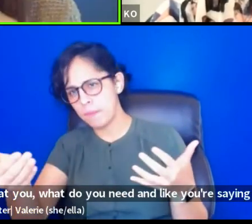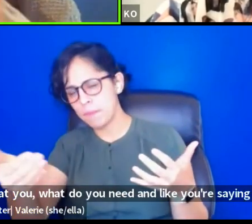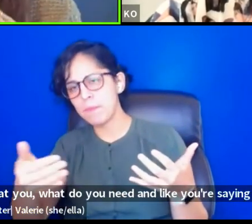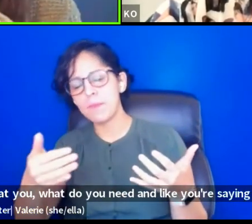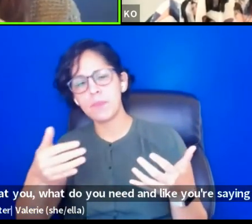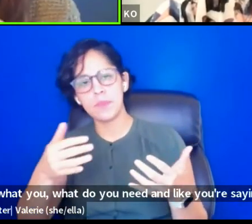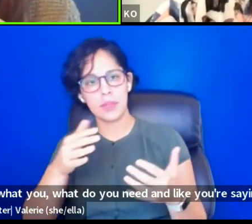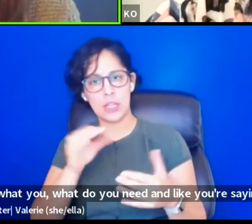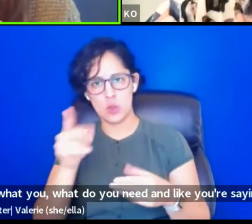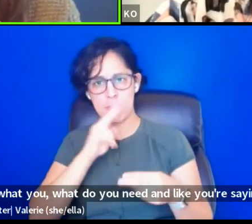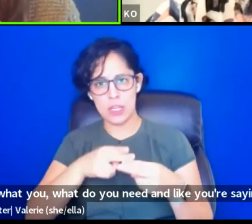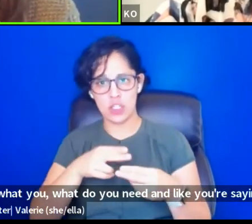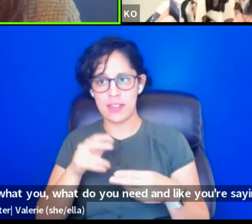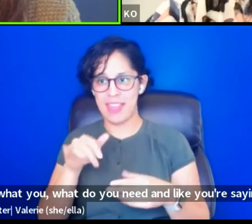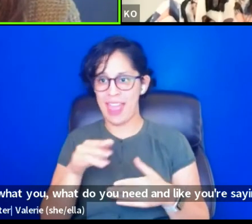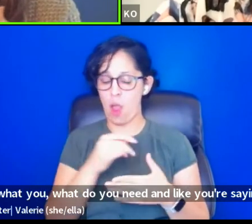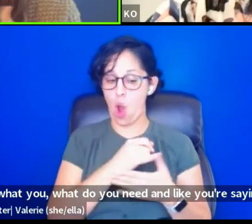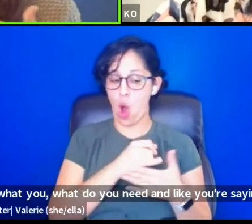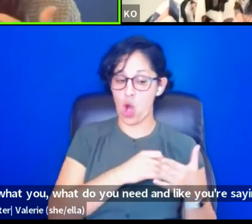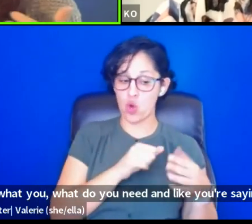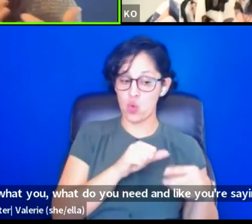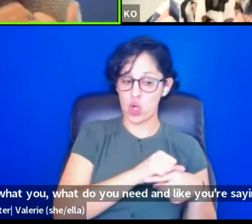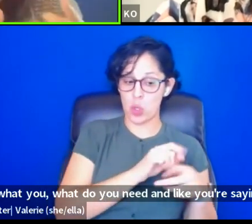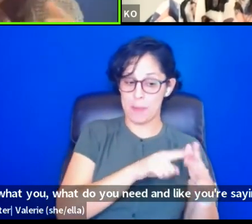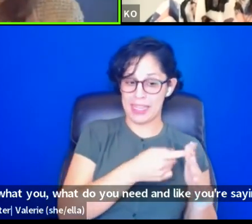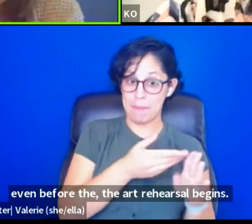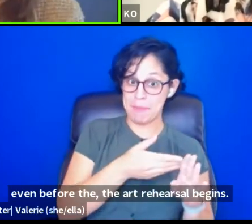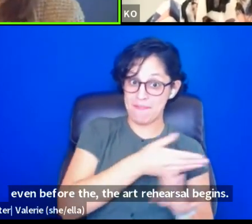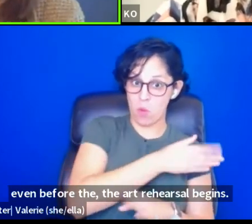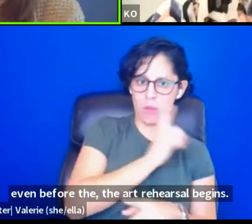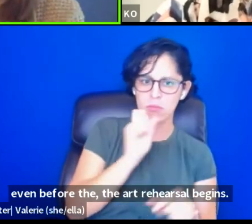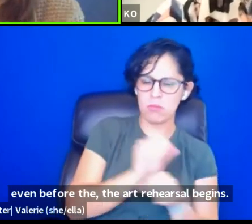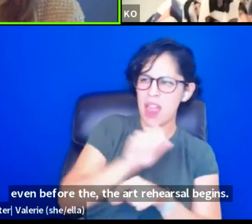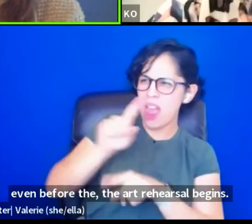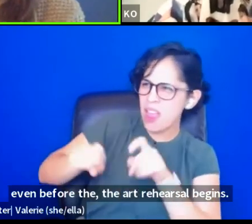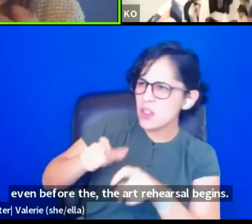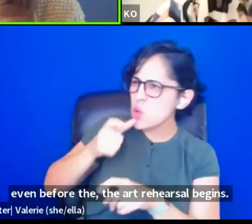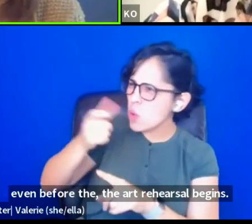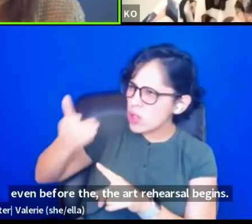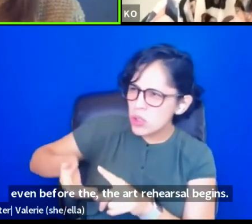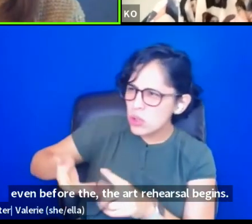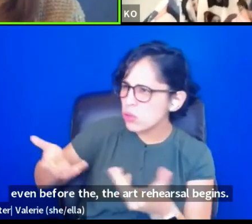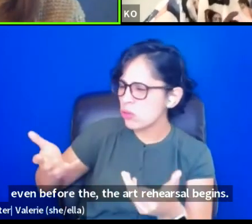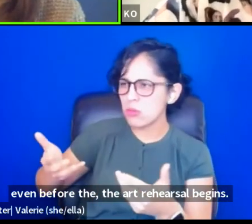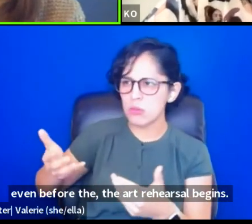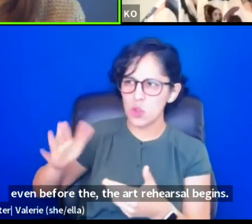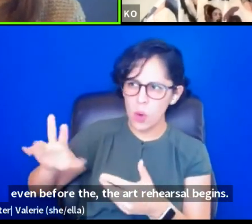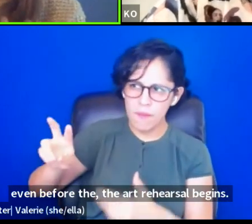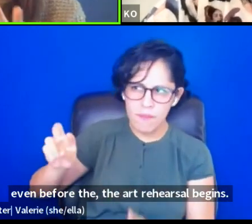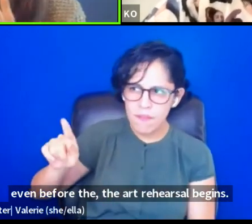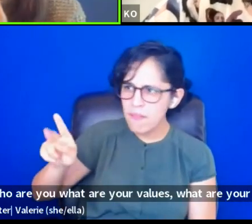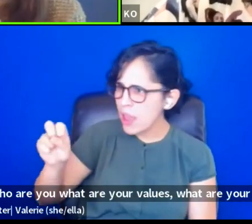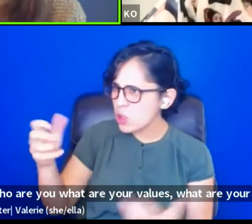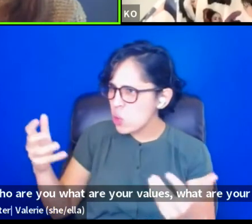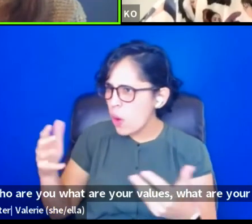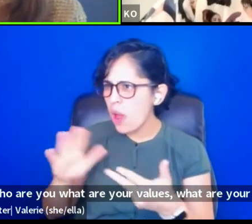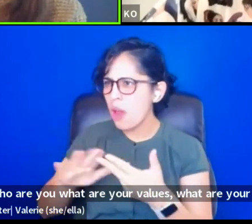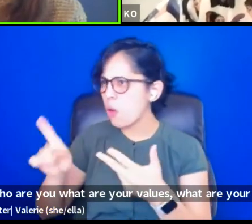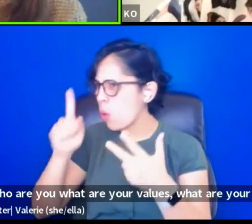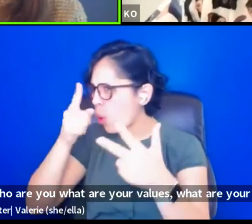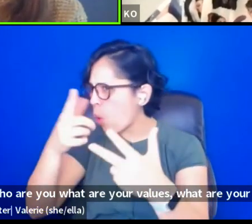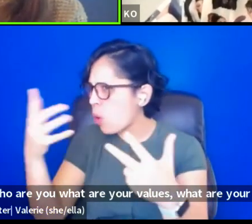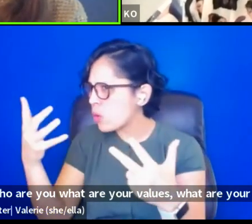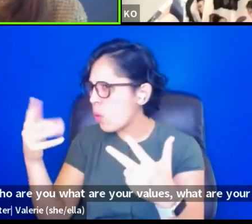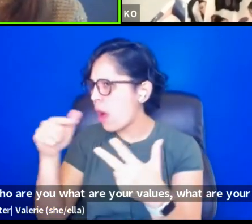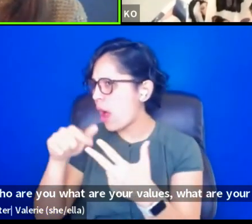art rehearsal begins, ask those questions. Who are you? What are your values? What are your goals with this